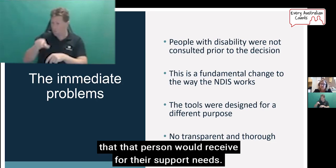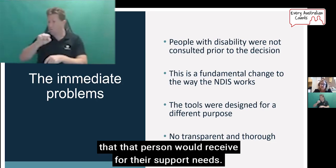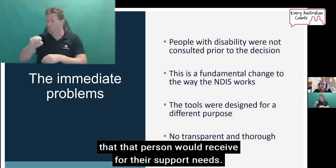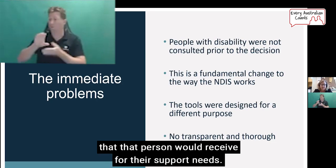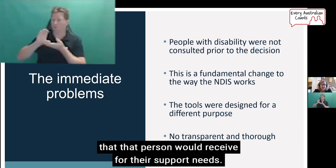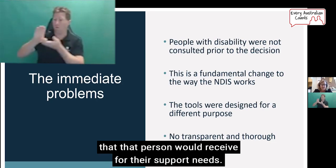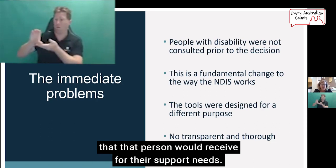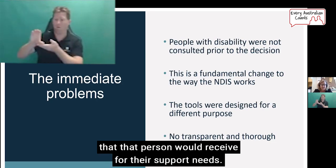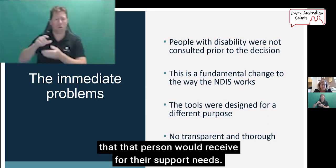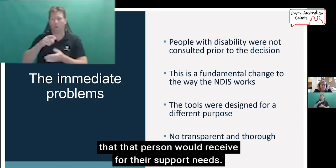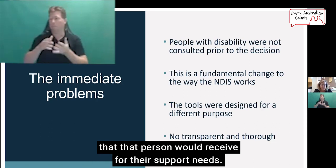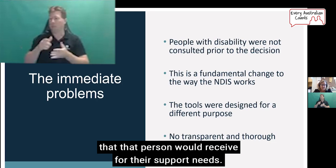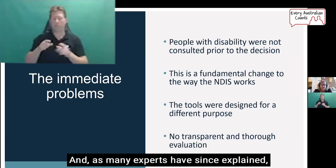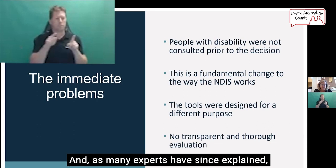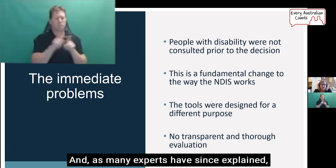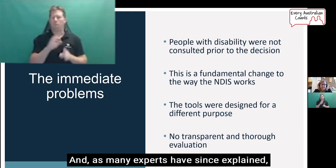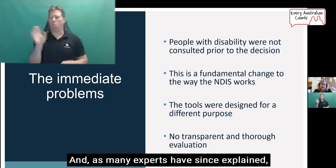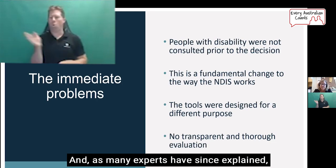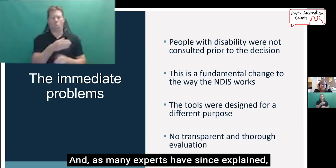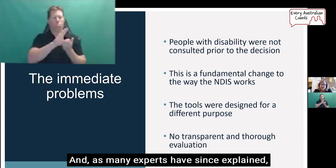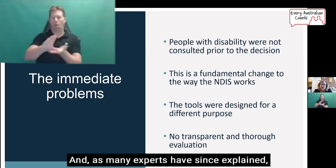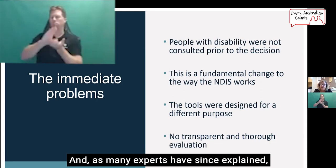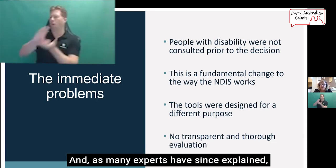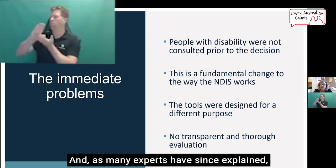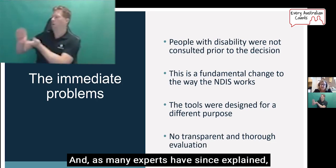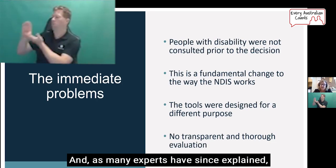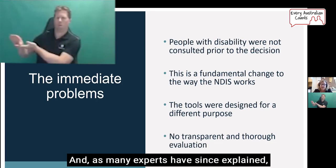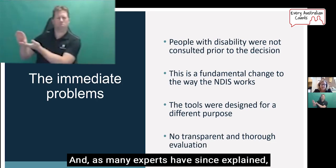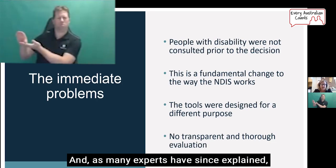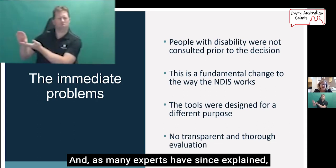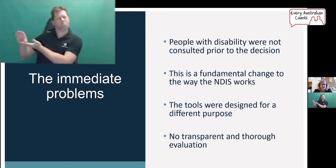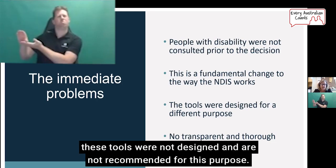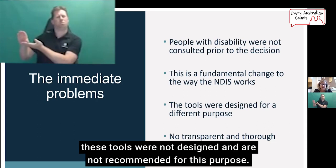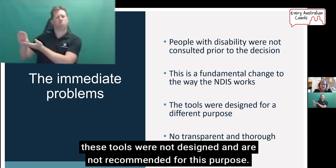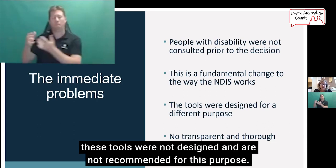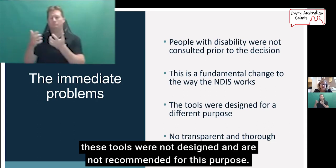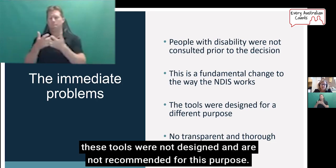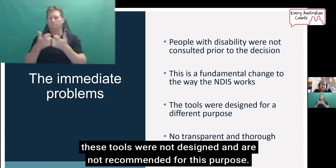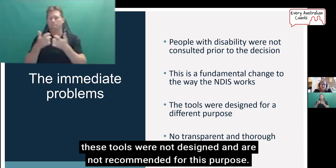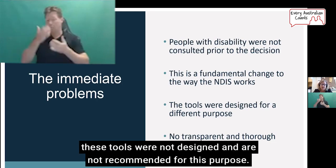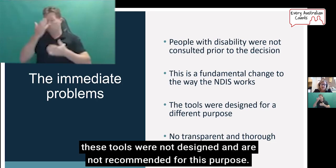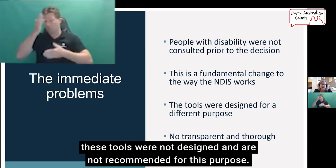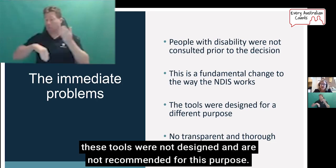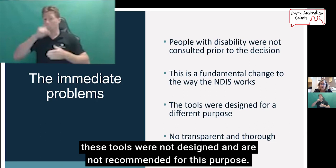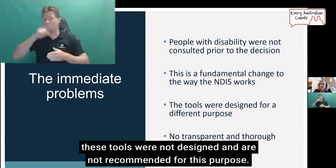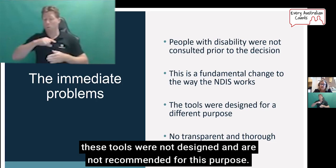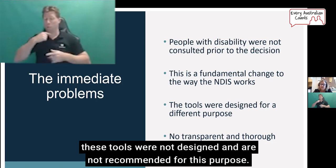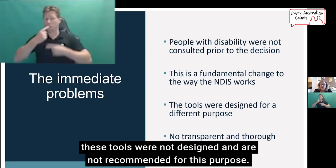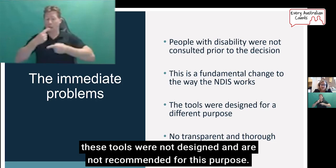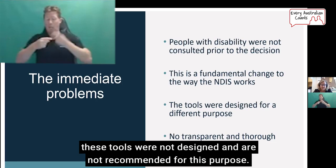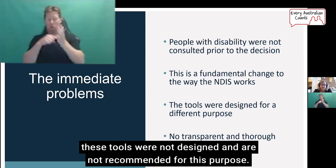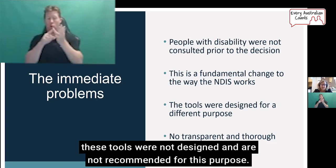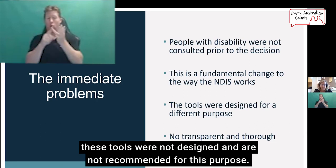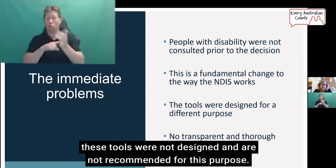person would receive for their support needs. And as many experts have since explained, these tools were not designed and are not